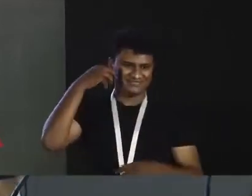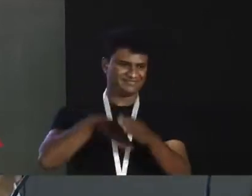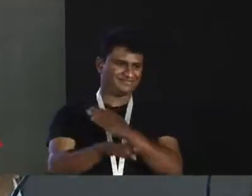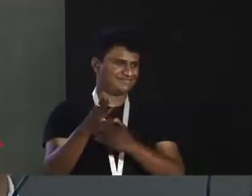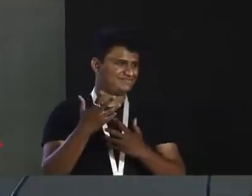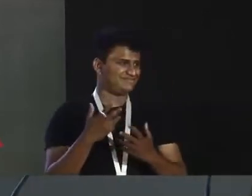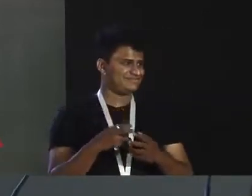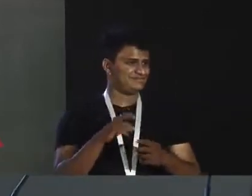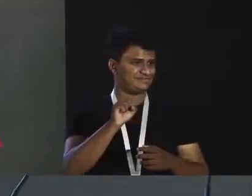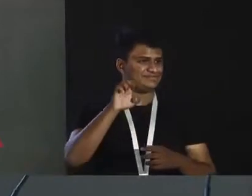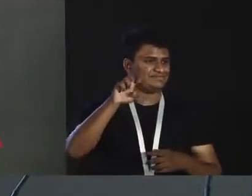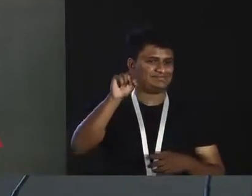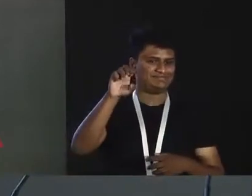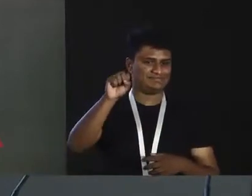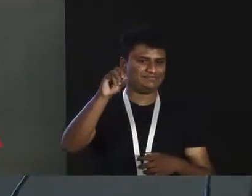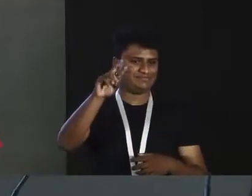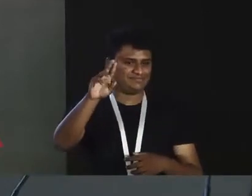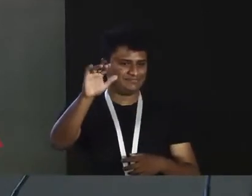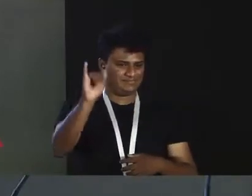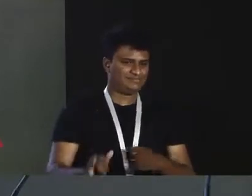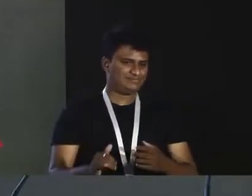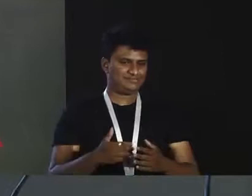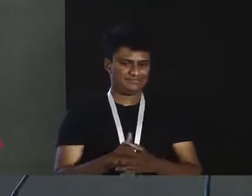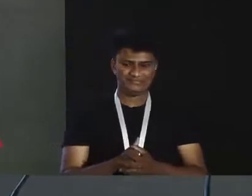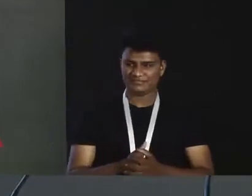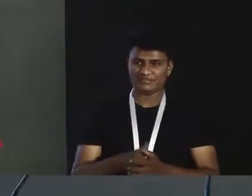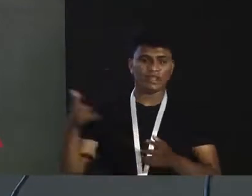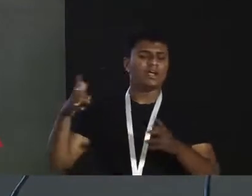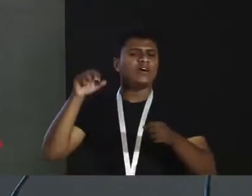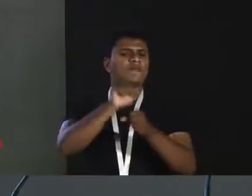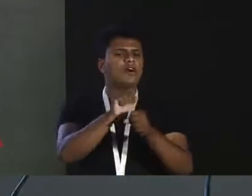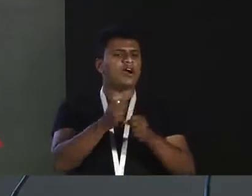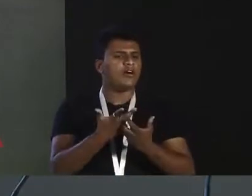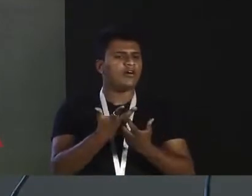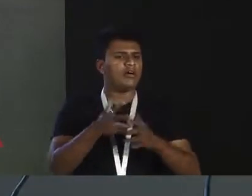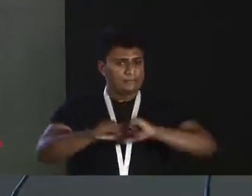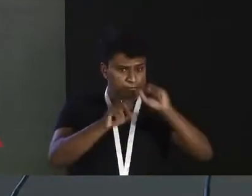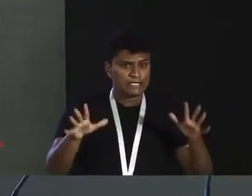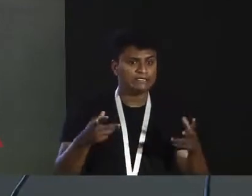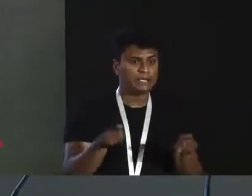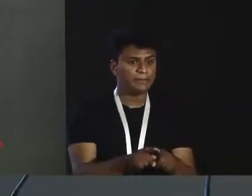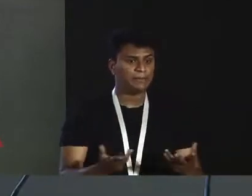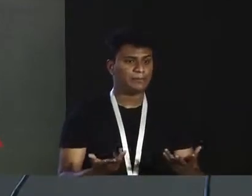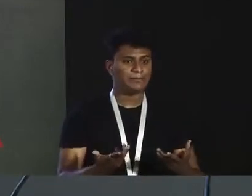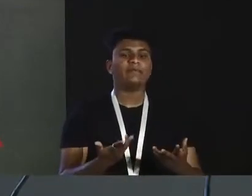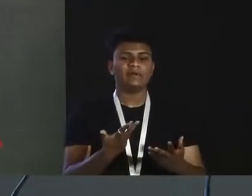The plastic brain. Okay. How does this all work? It's not black magic. It works because